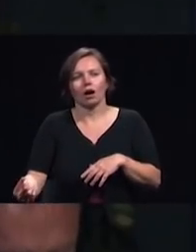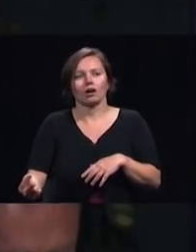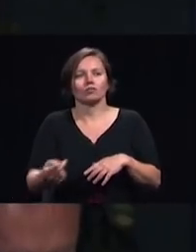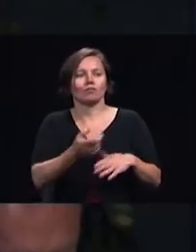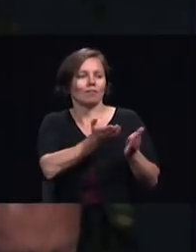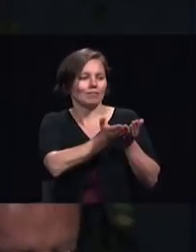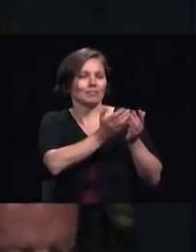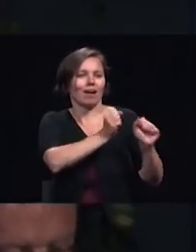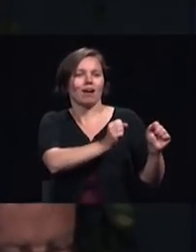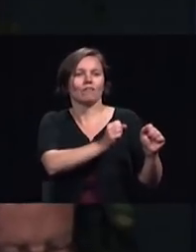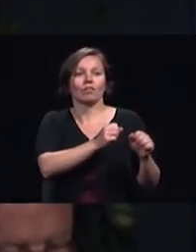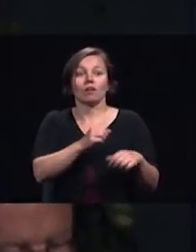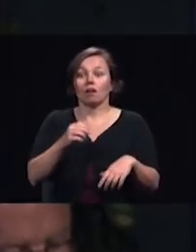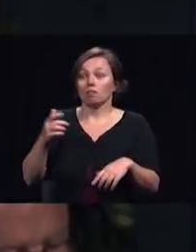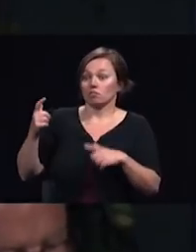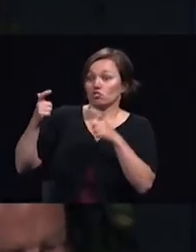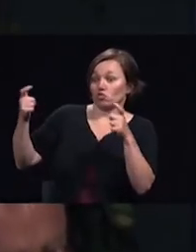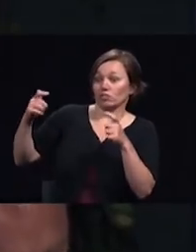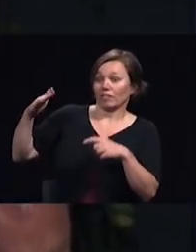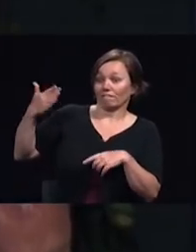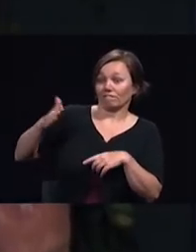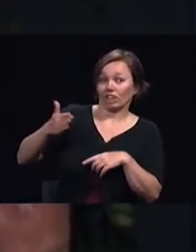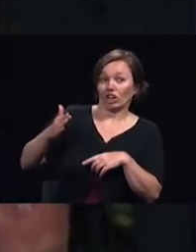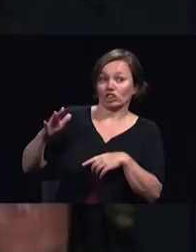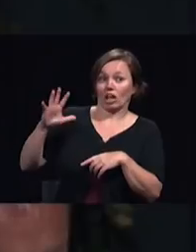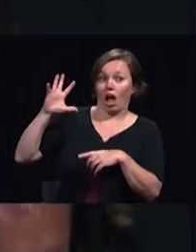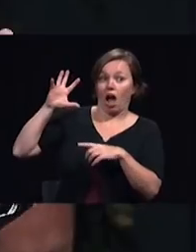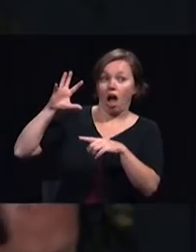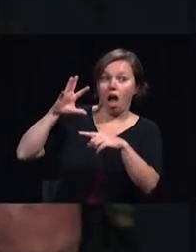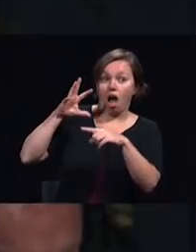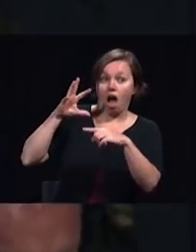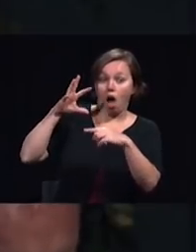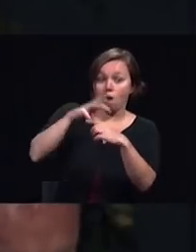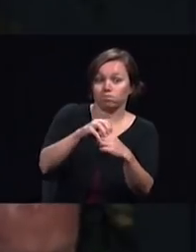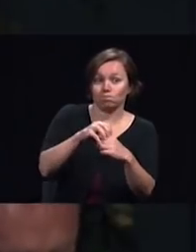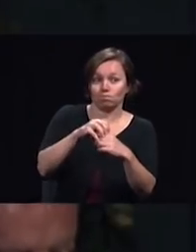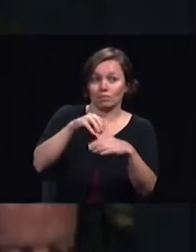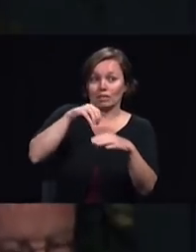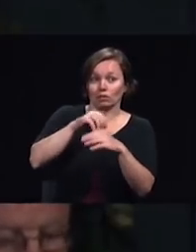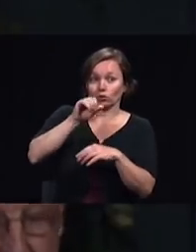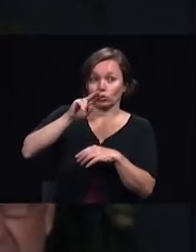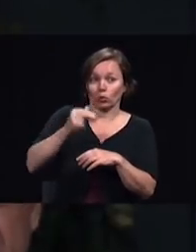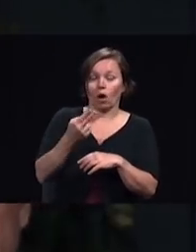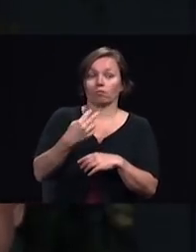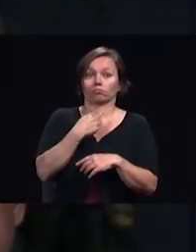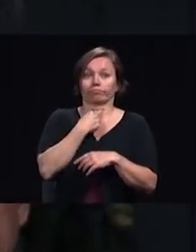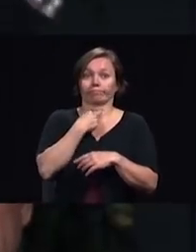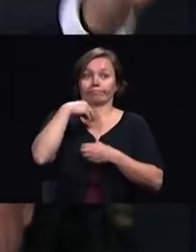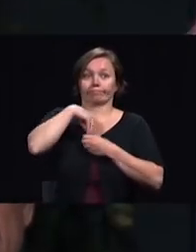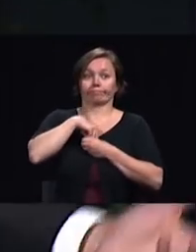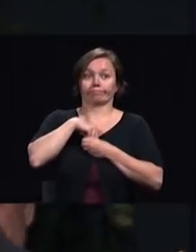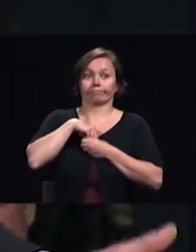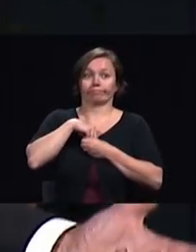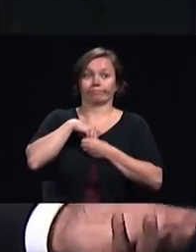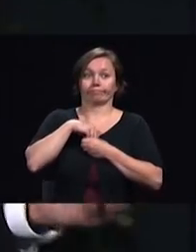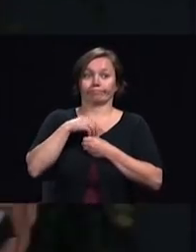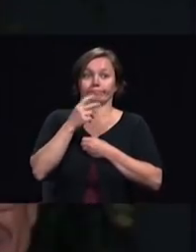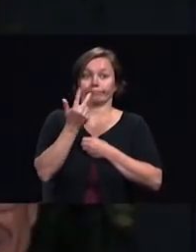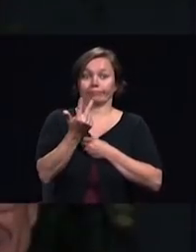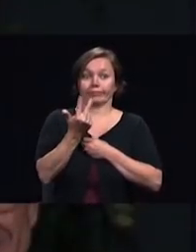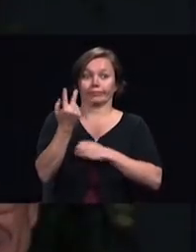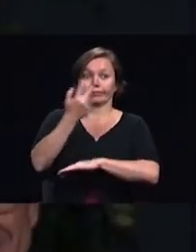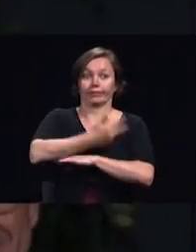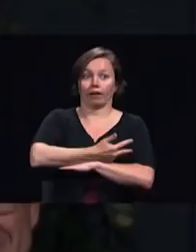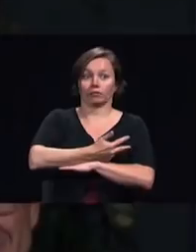fish his soul-searching experience of three days in the belly of the whale and his being thrown up by the great